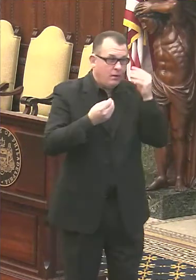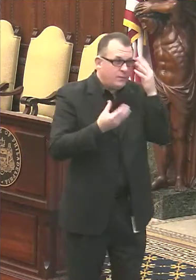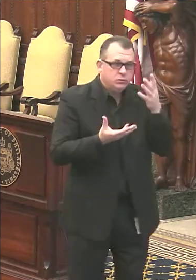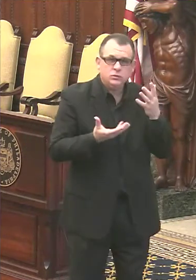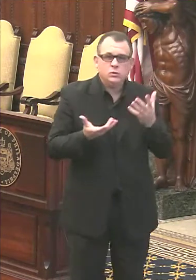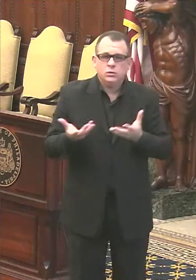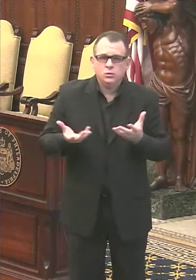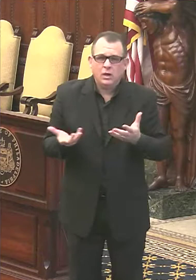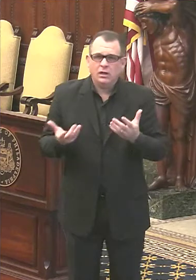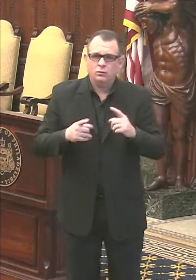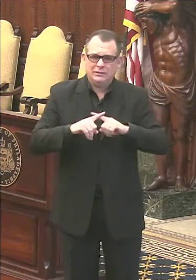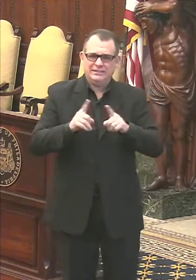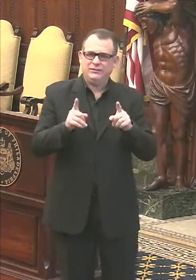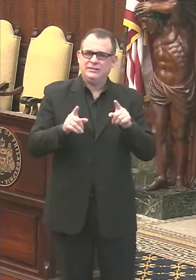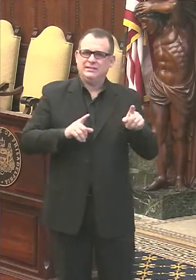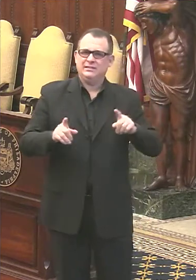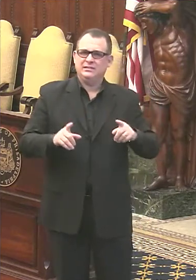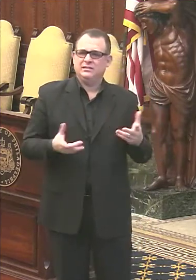different moving forward?